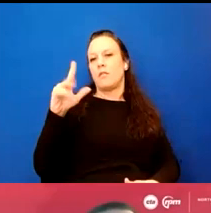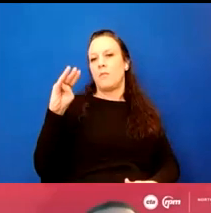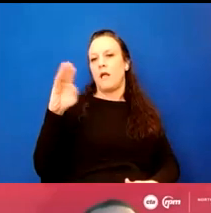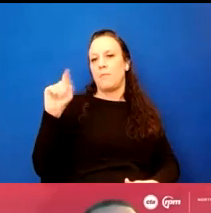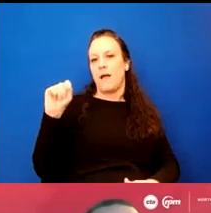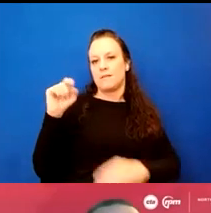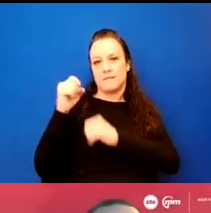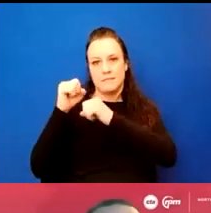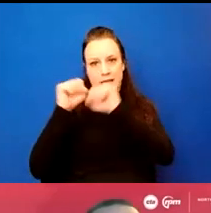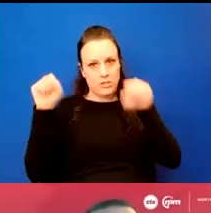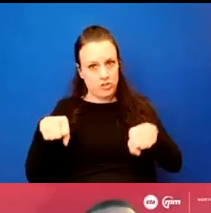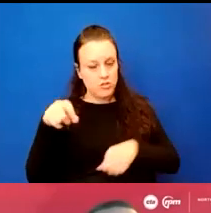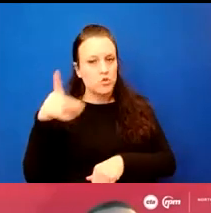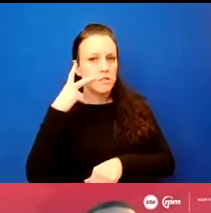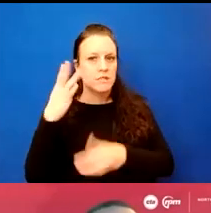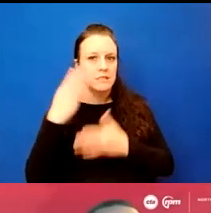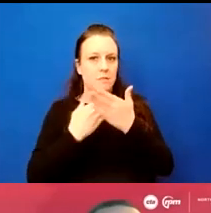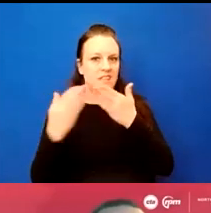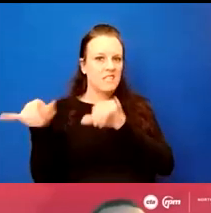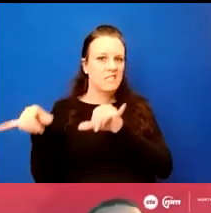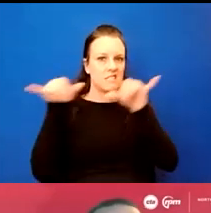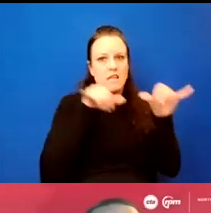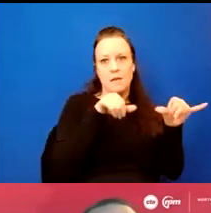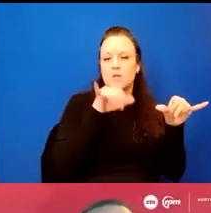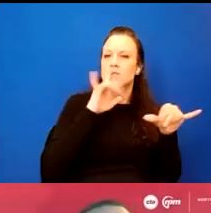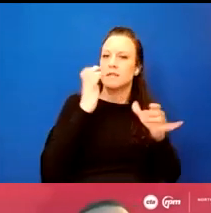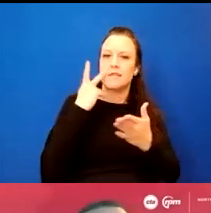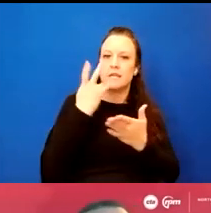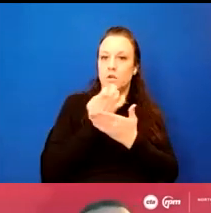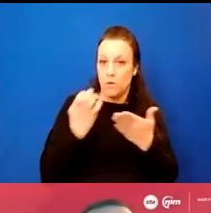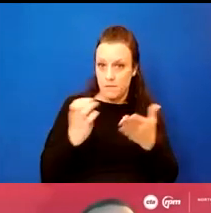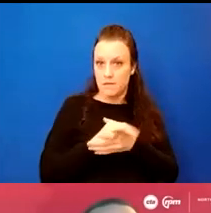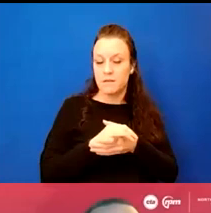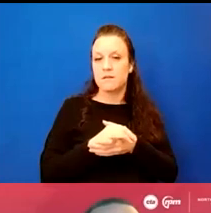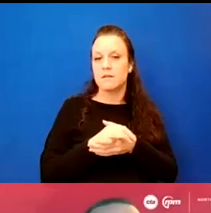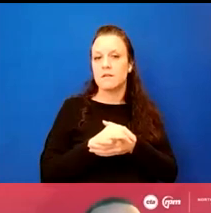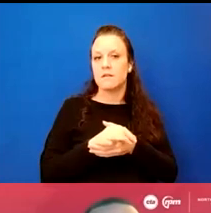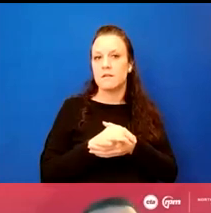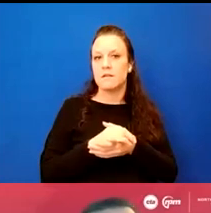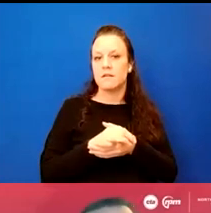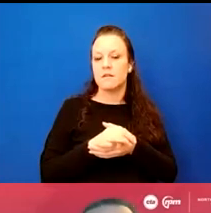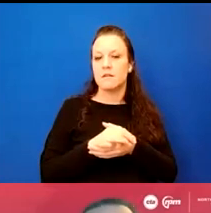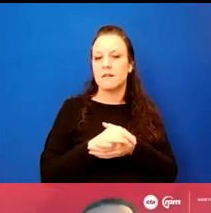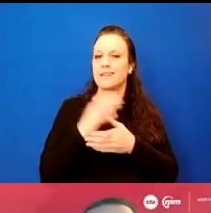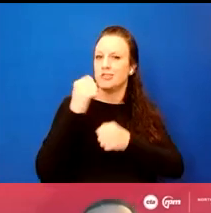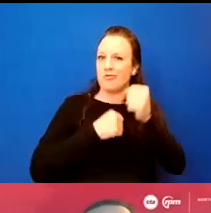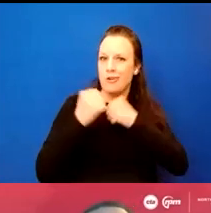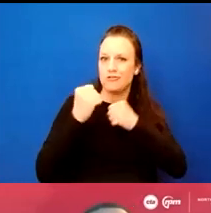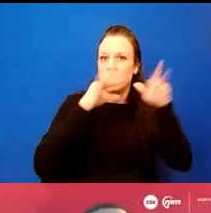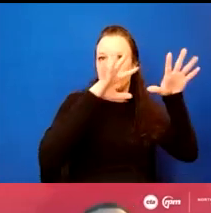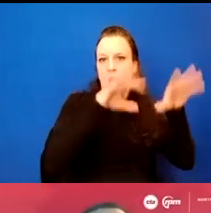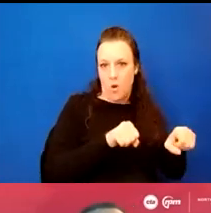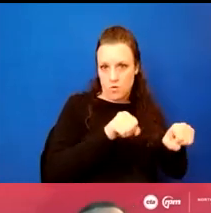Uh, you will see basically some of the same things there. You'll see the equipment, um, and, uh, the, the structure coming down.